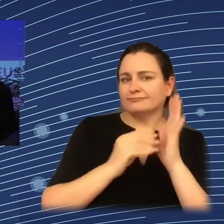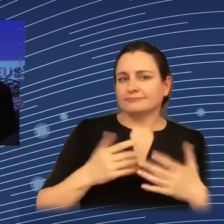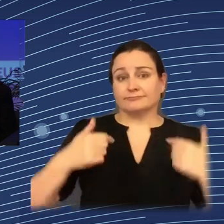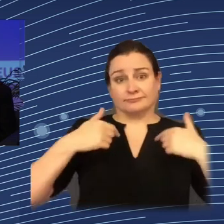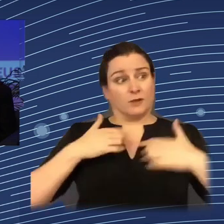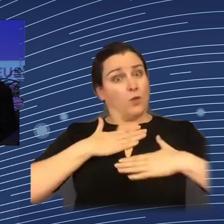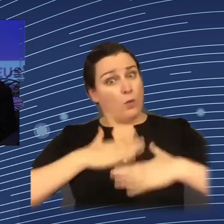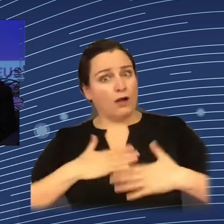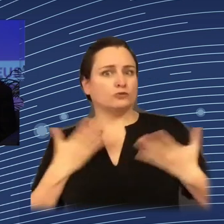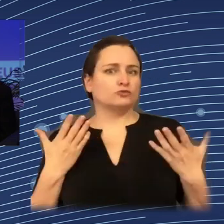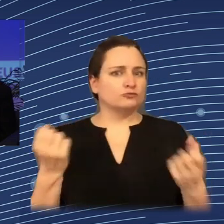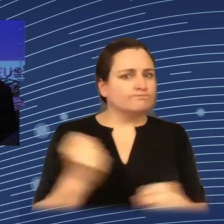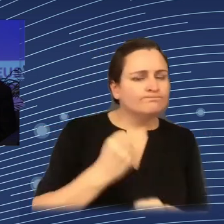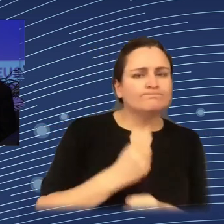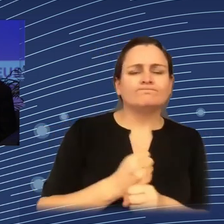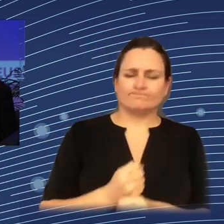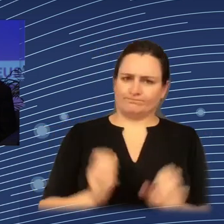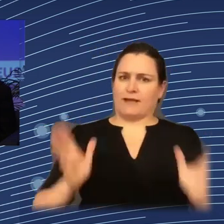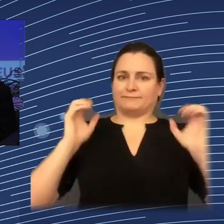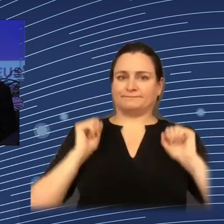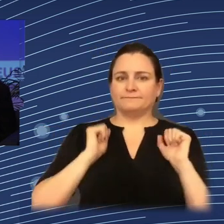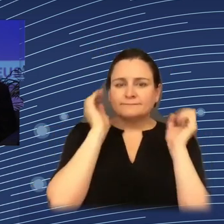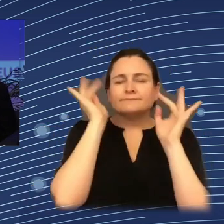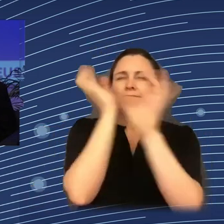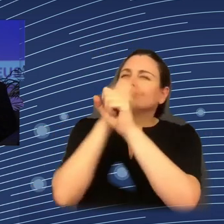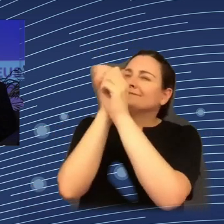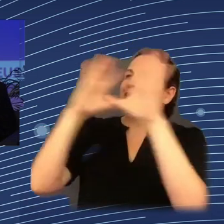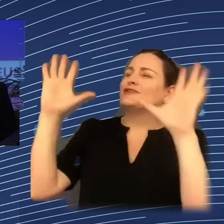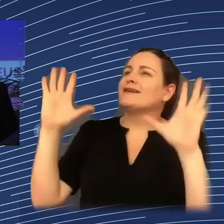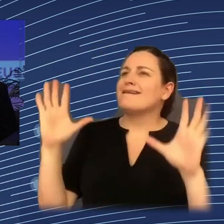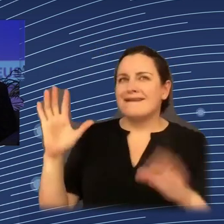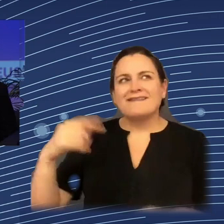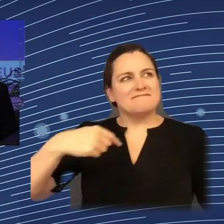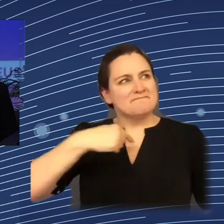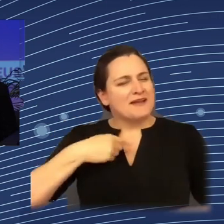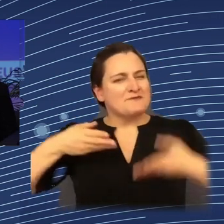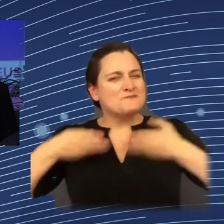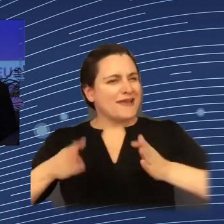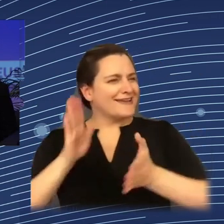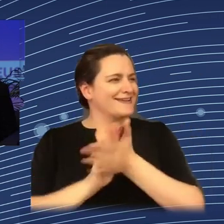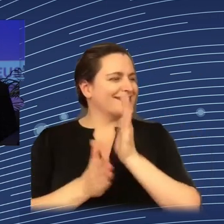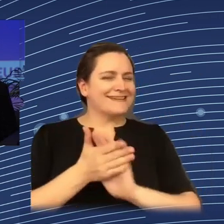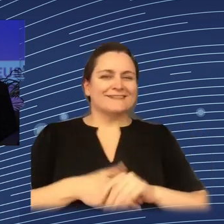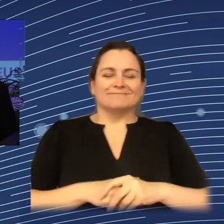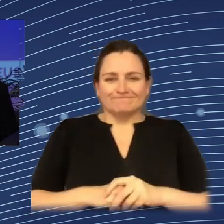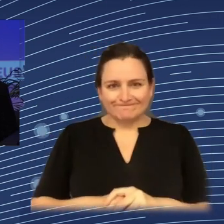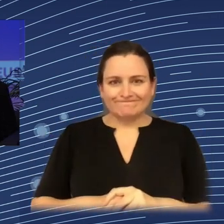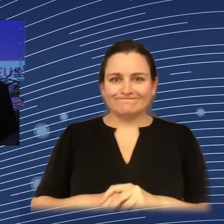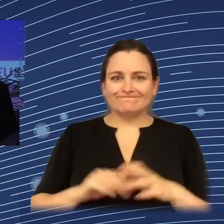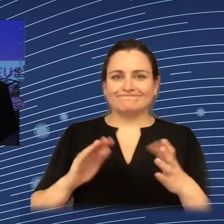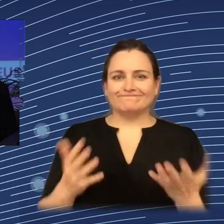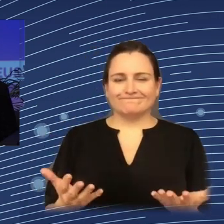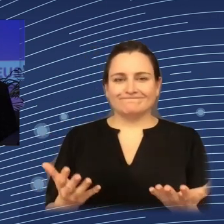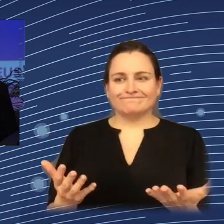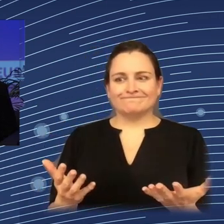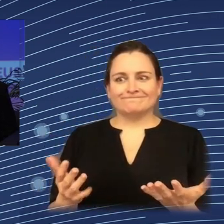just for a second, wouldn't it be great? But then the next question, if we think about this possibility, is